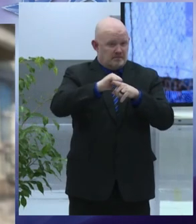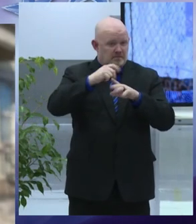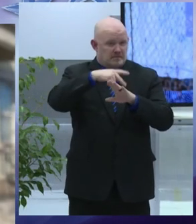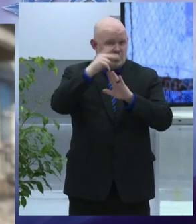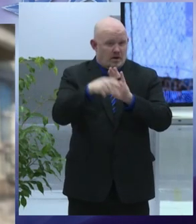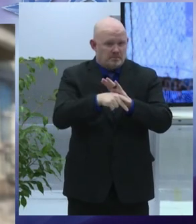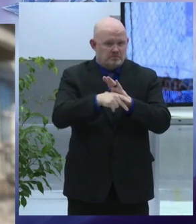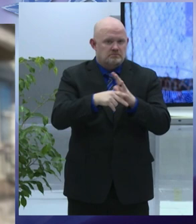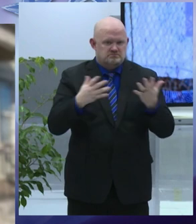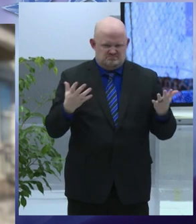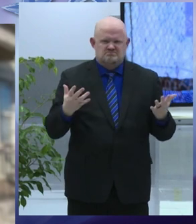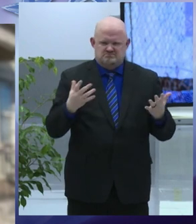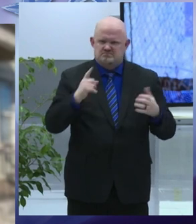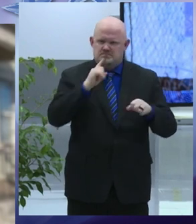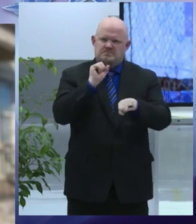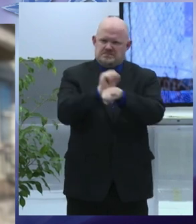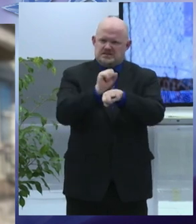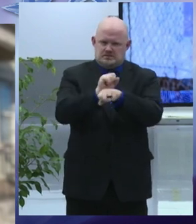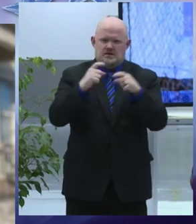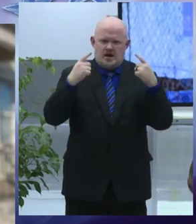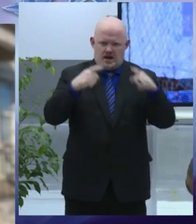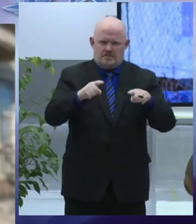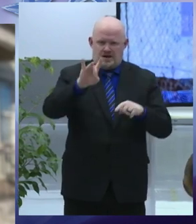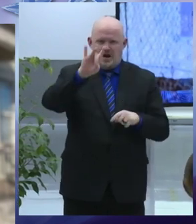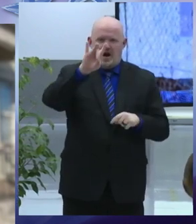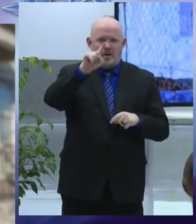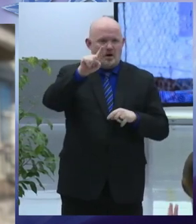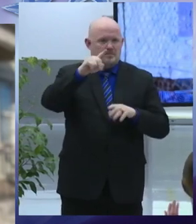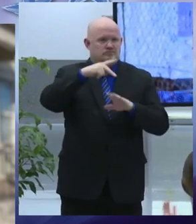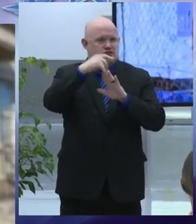region two more classes are coming in 2022